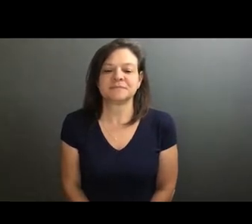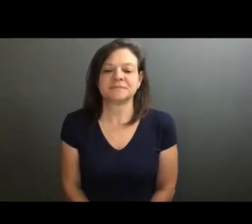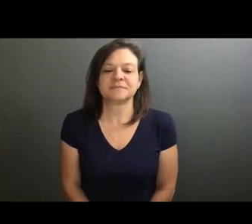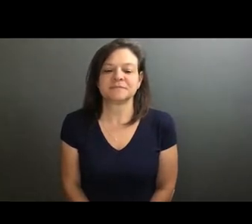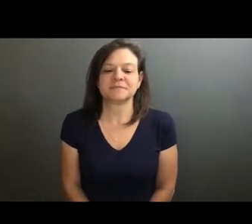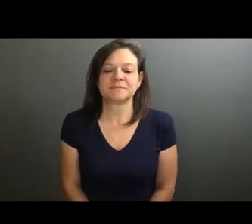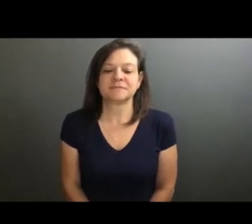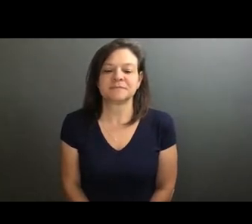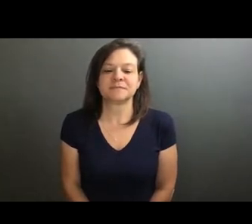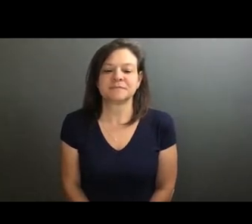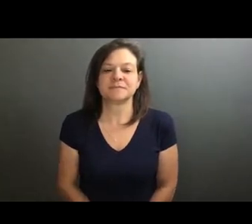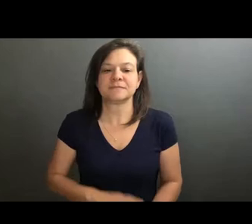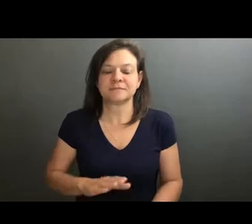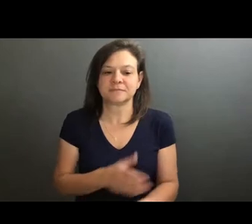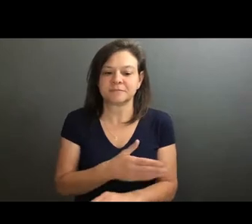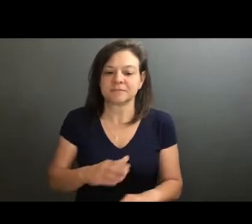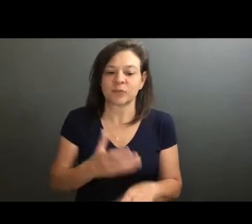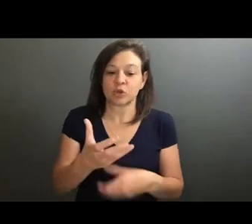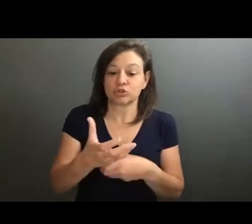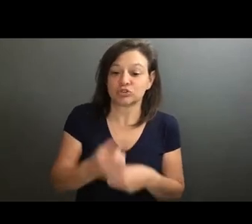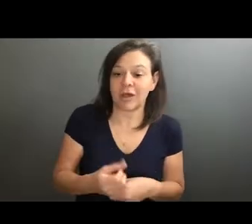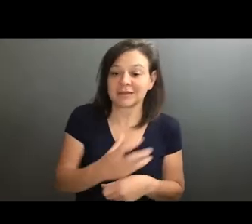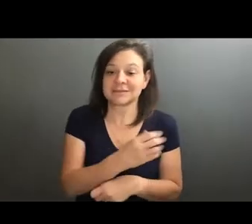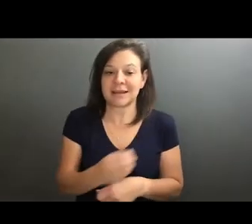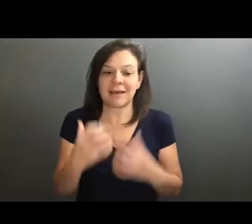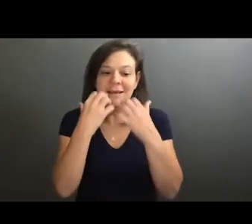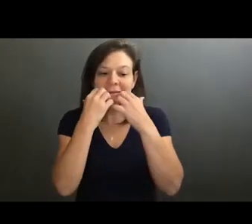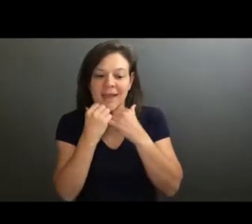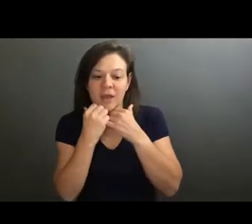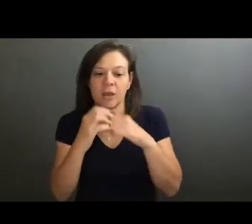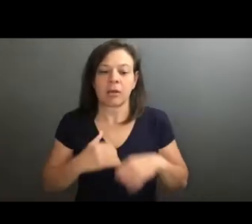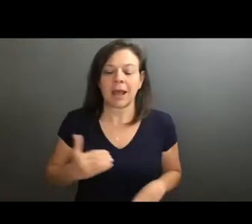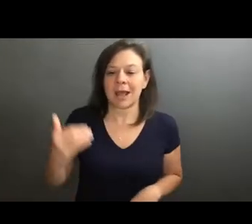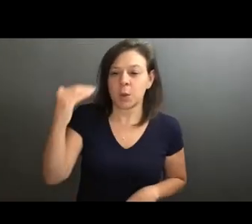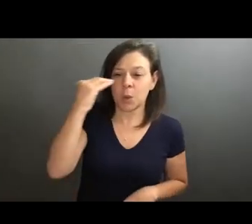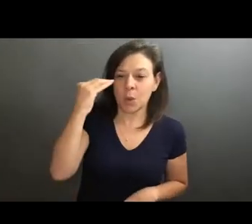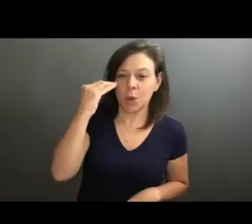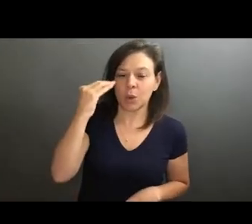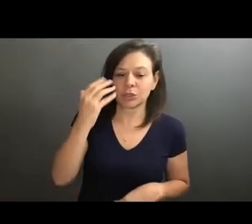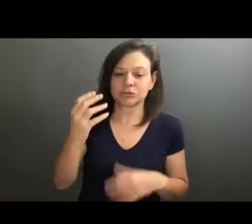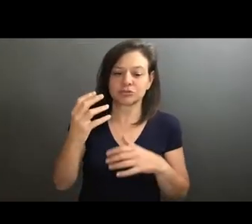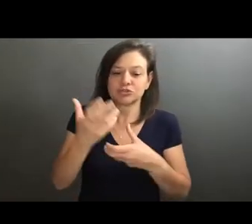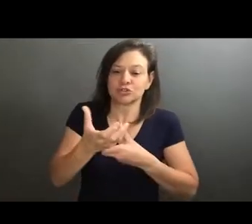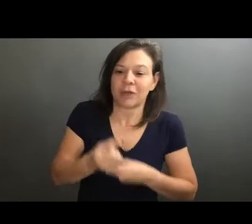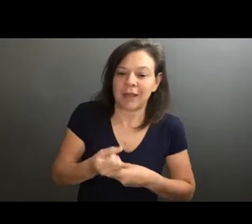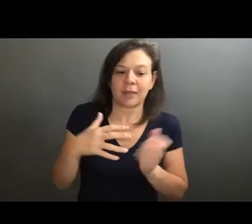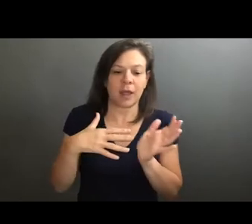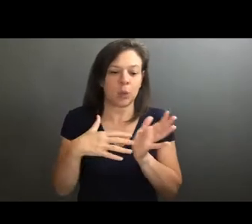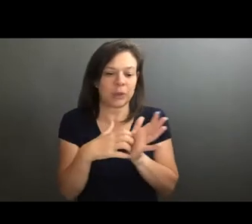Trust and also care and knowing one's strength and weakness and